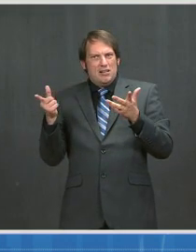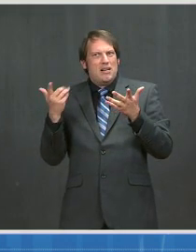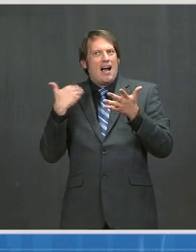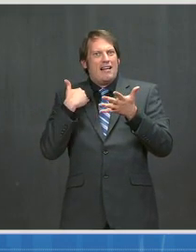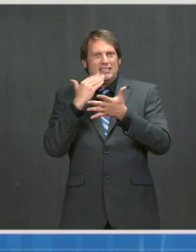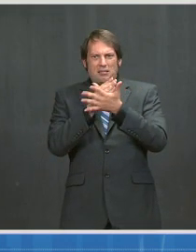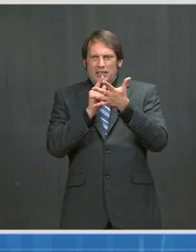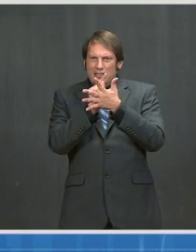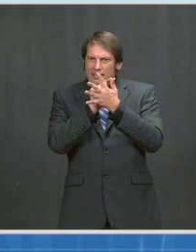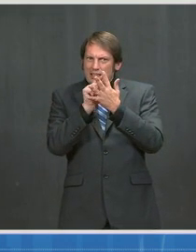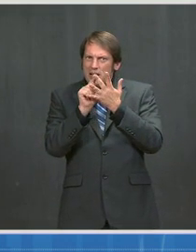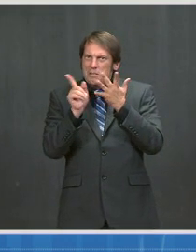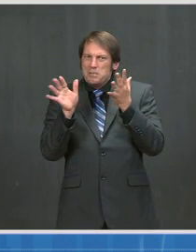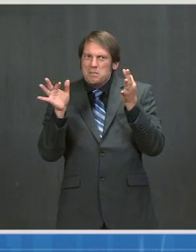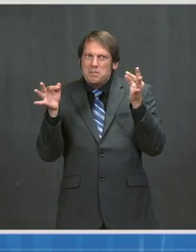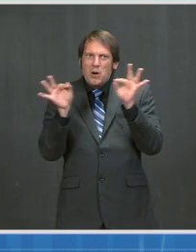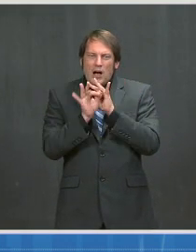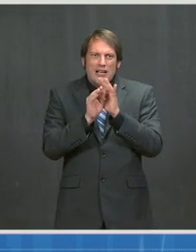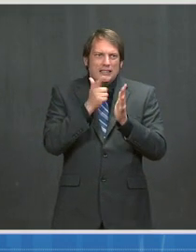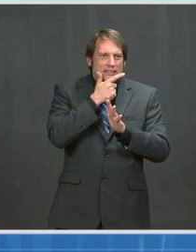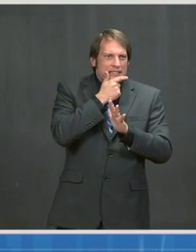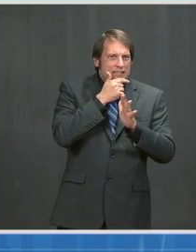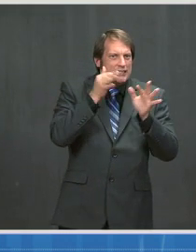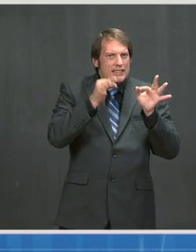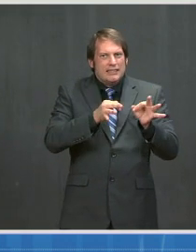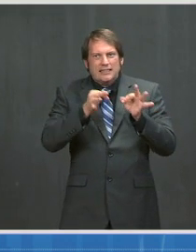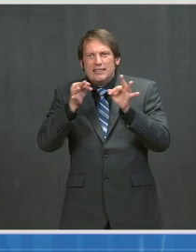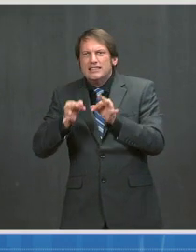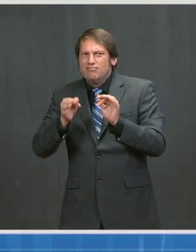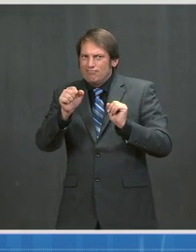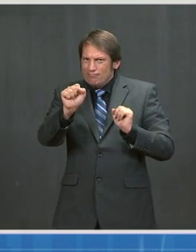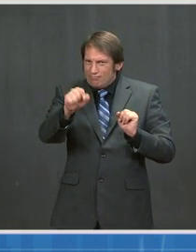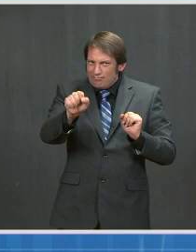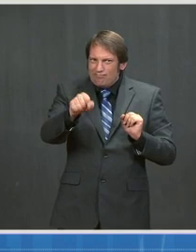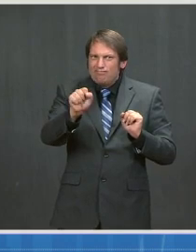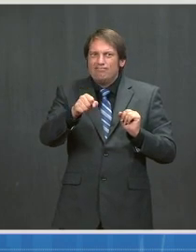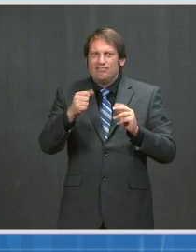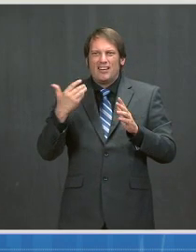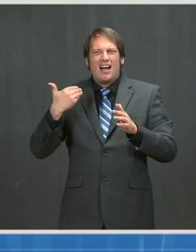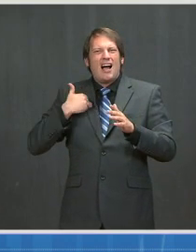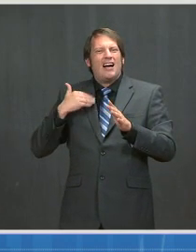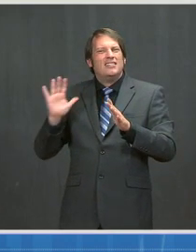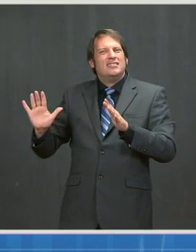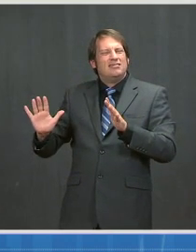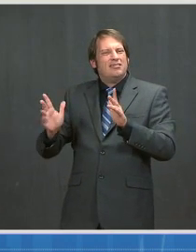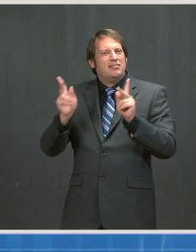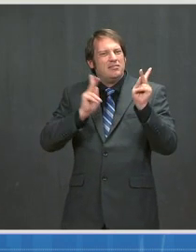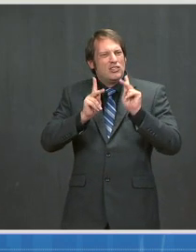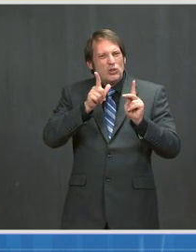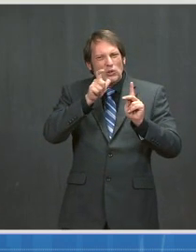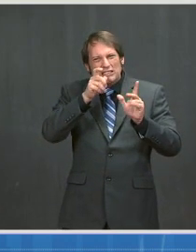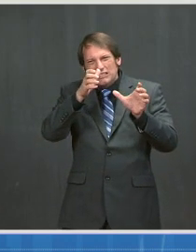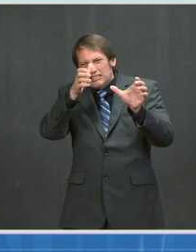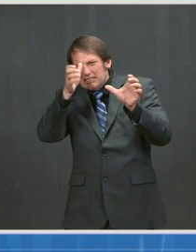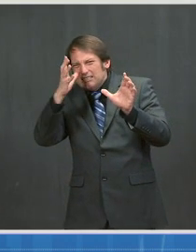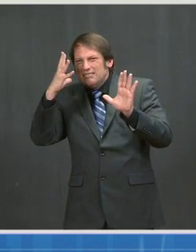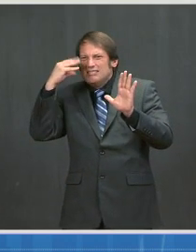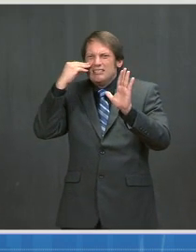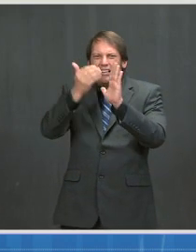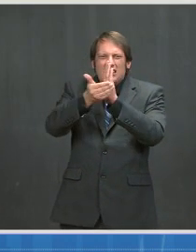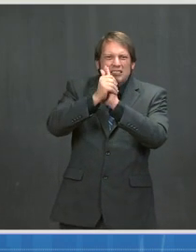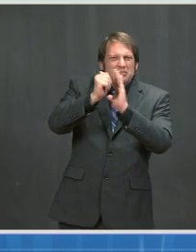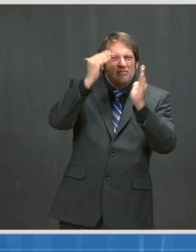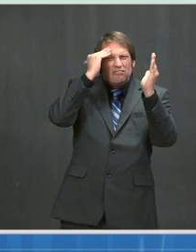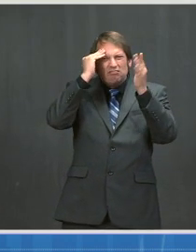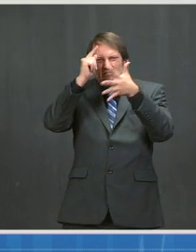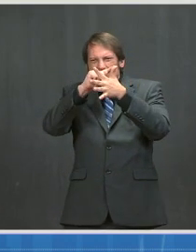senior level of expertise and management from Johnson & Johnson. And second, that they are going to make the